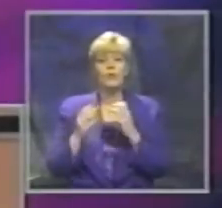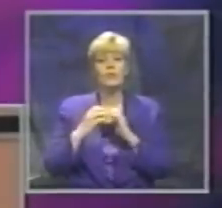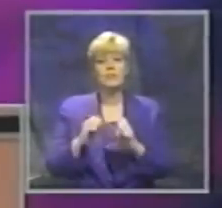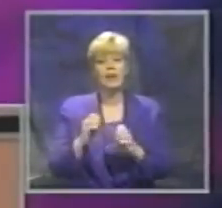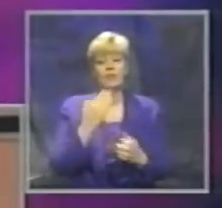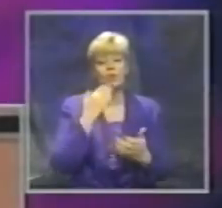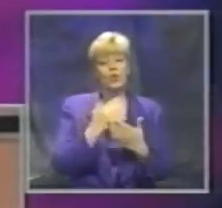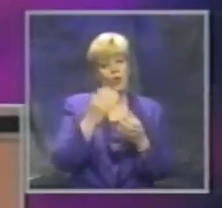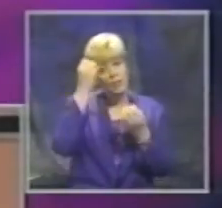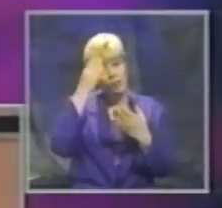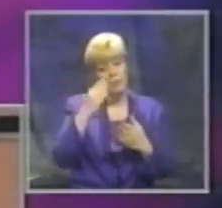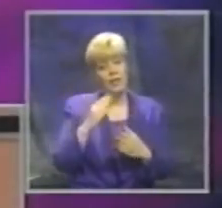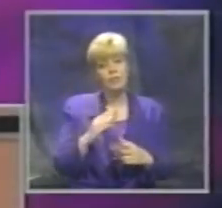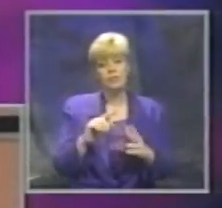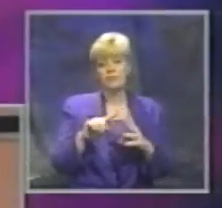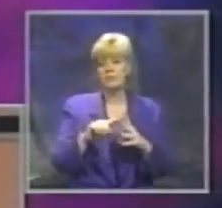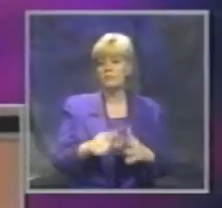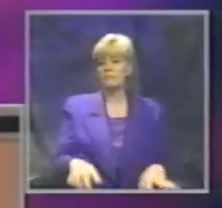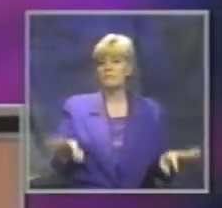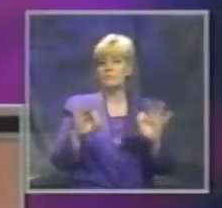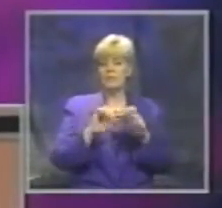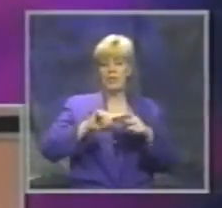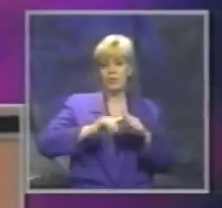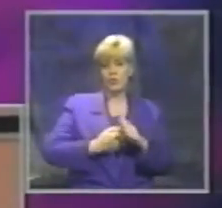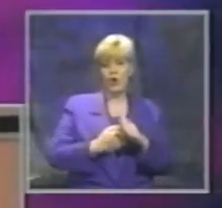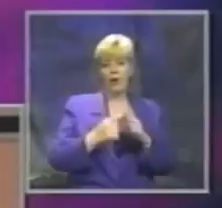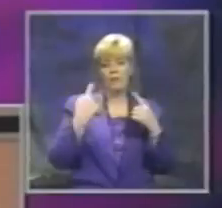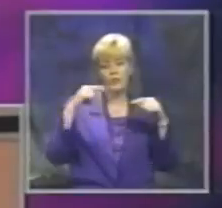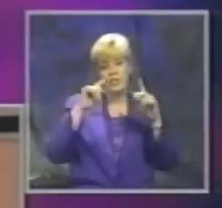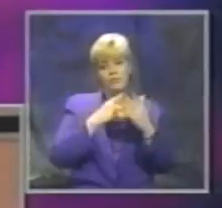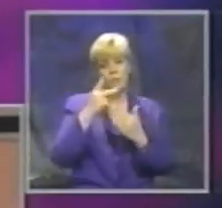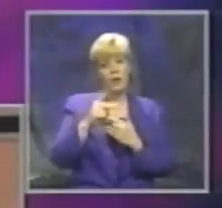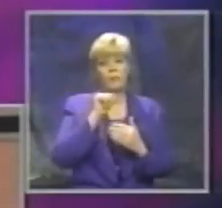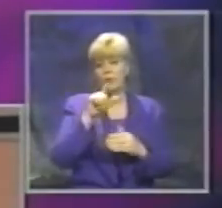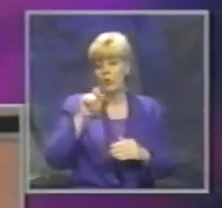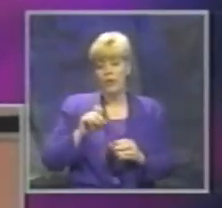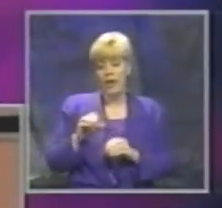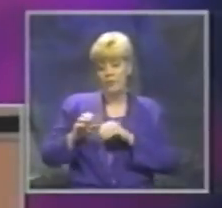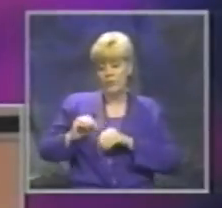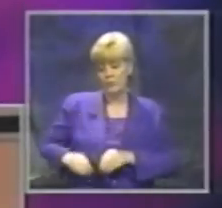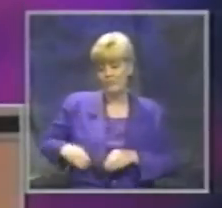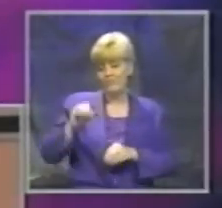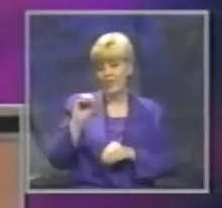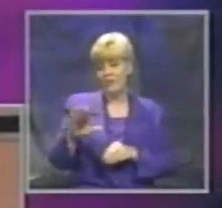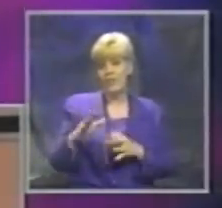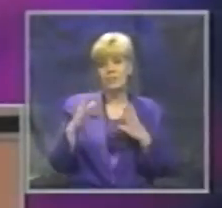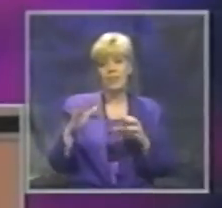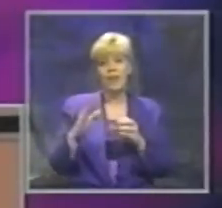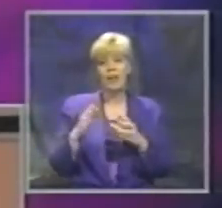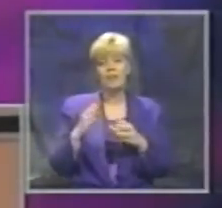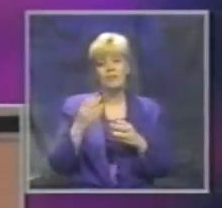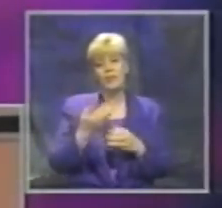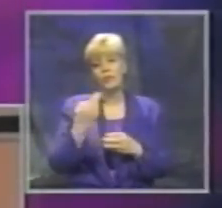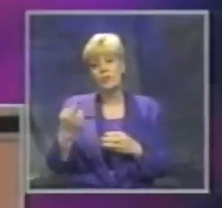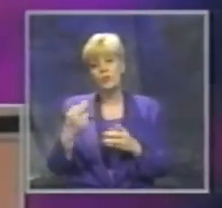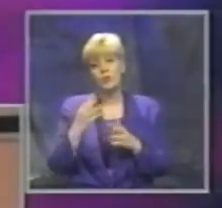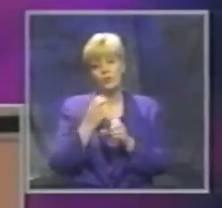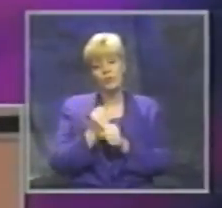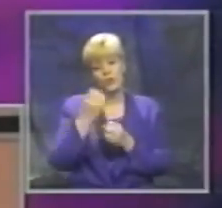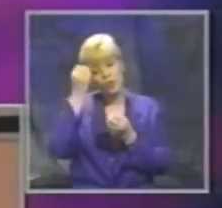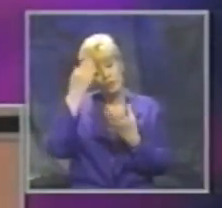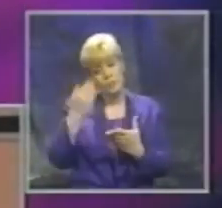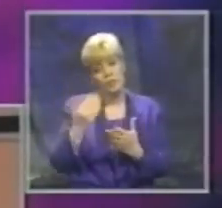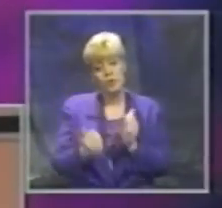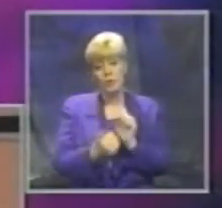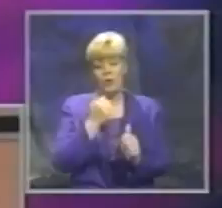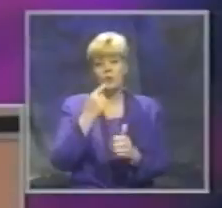good data are a linchpin for successful programs. But you don't have to invest a lot of resources to get good data. Much of what you